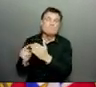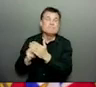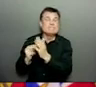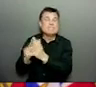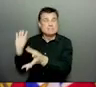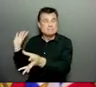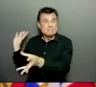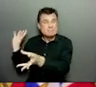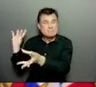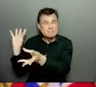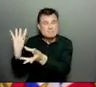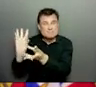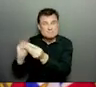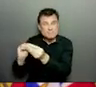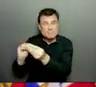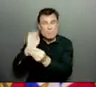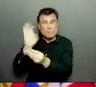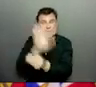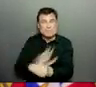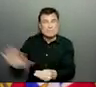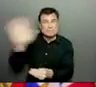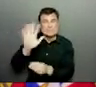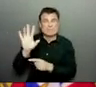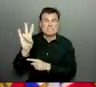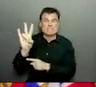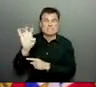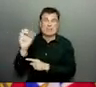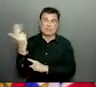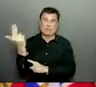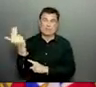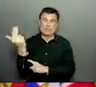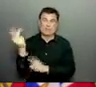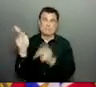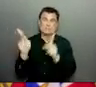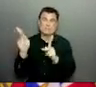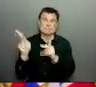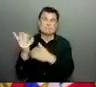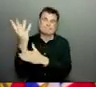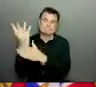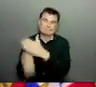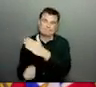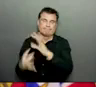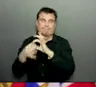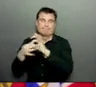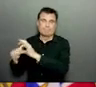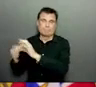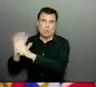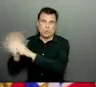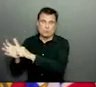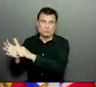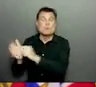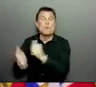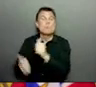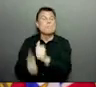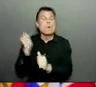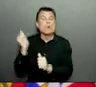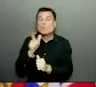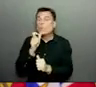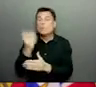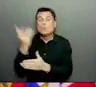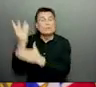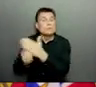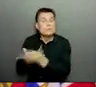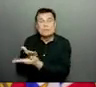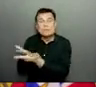in British Columbia. And of the new people who have died, most of those cases, again, were people in long-term care.